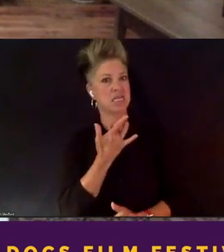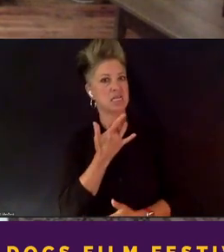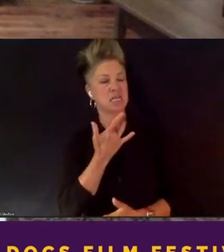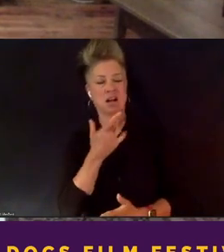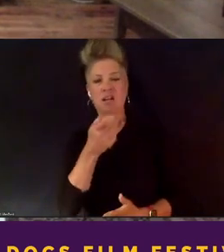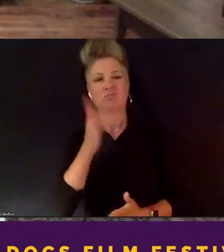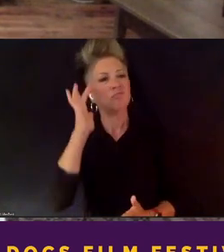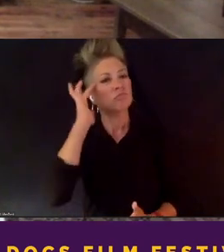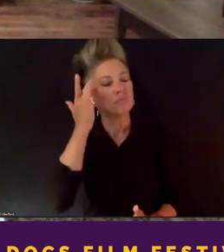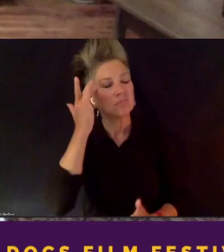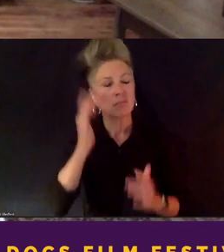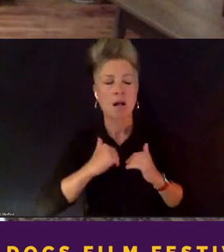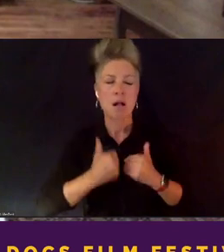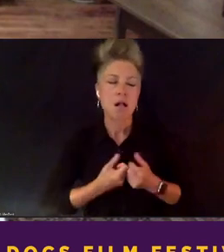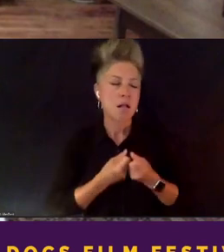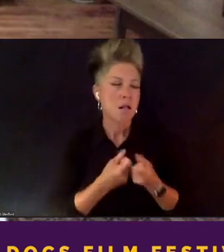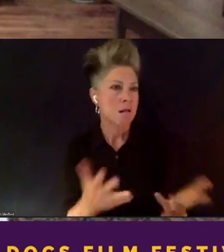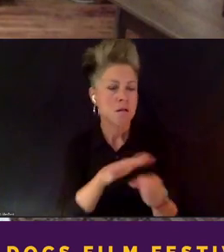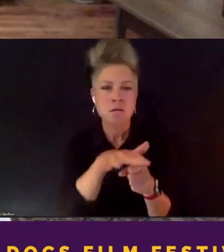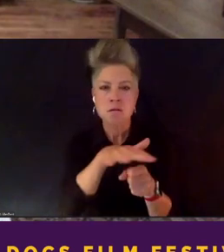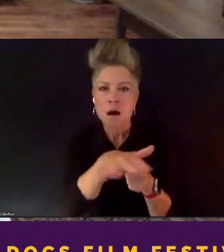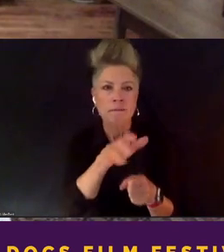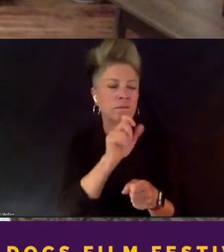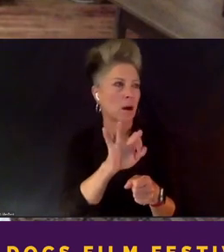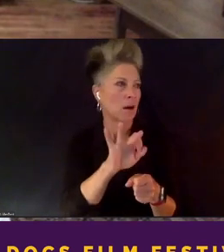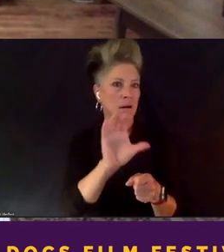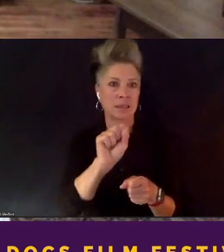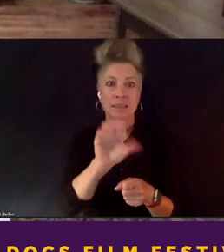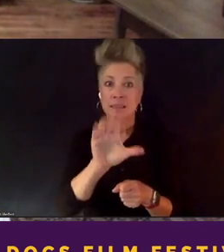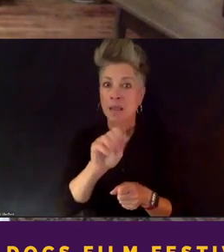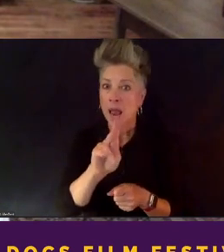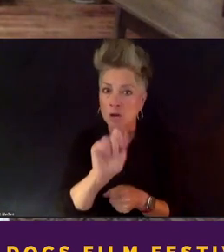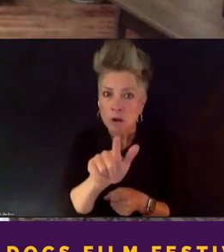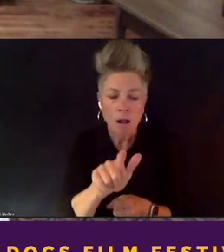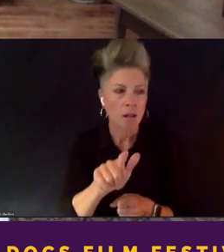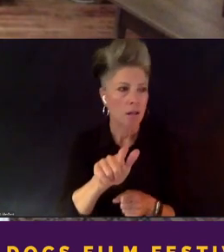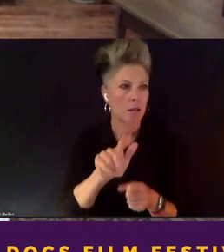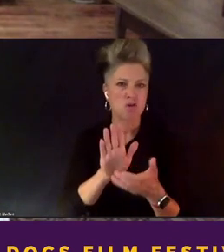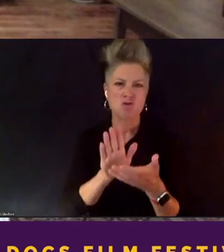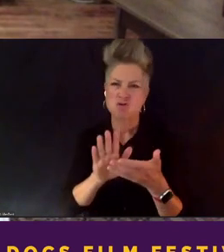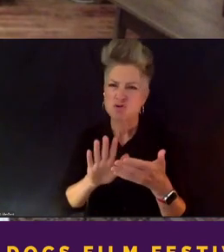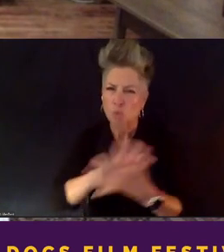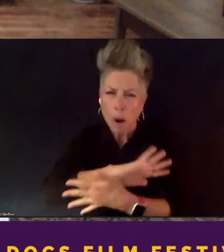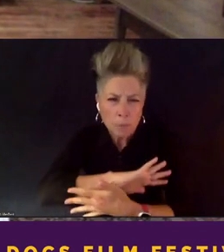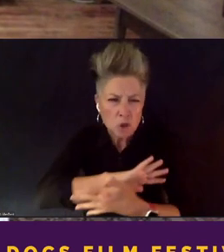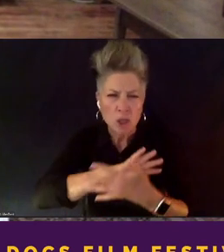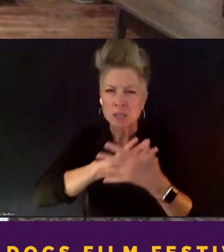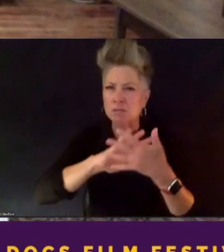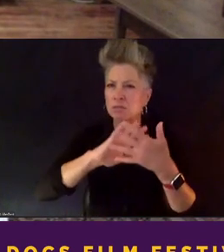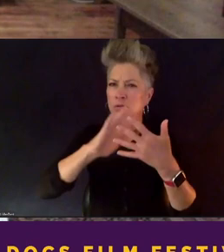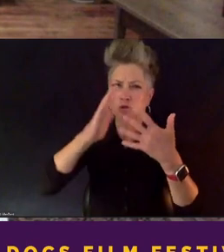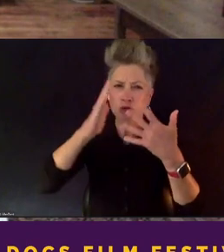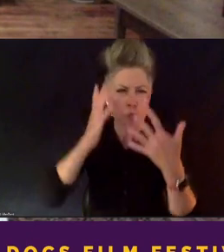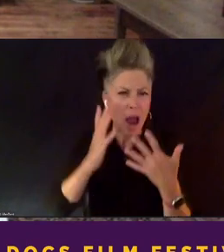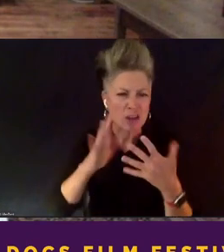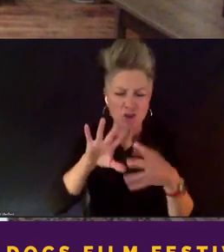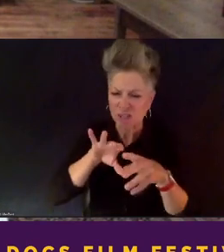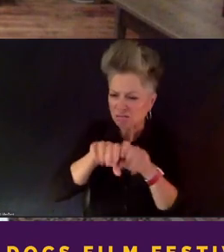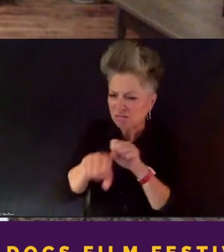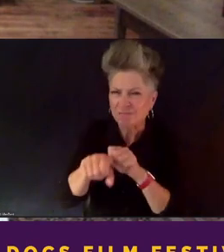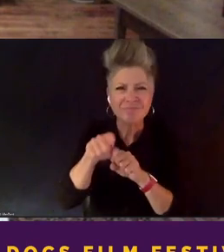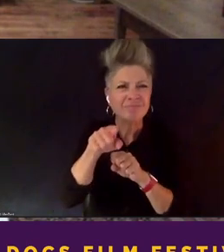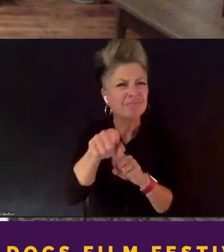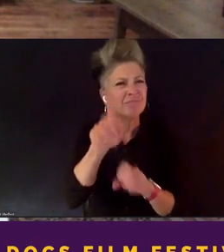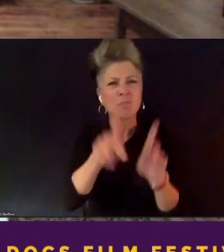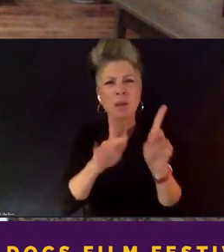all the scandals and corruption and tragedies. And so they're not ready to talk. Sometimes